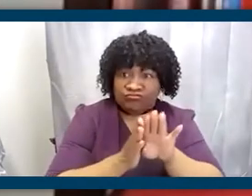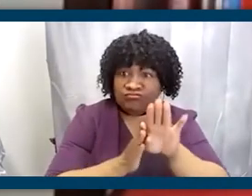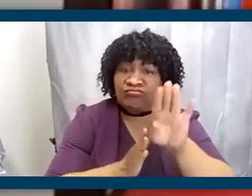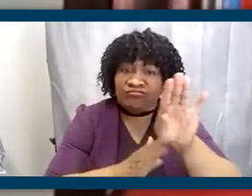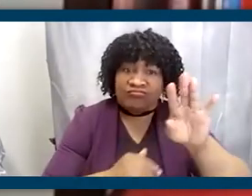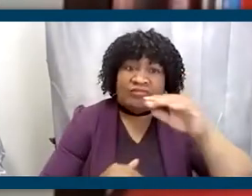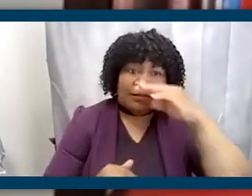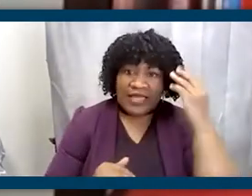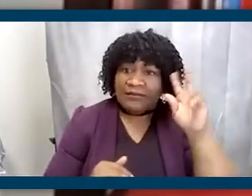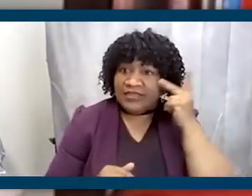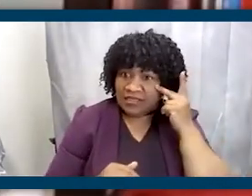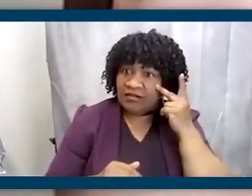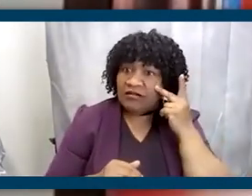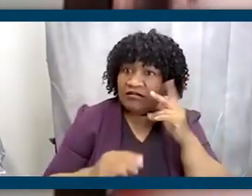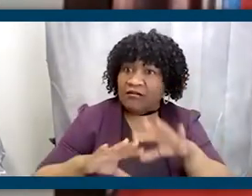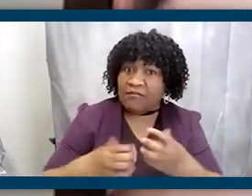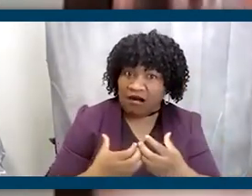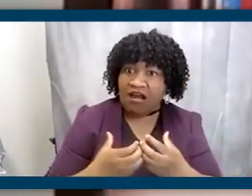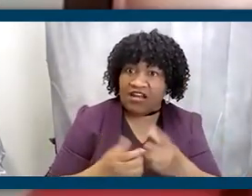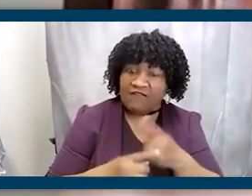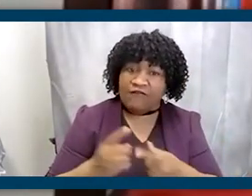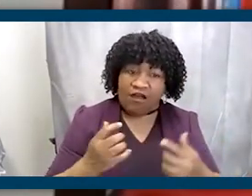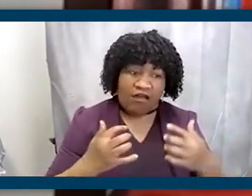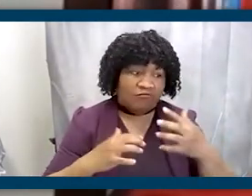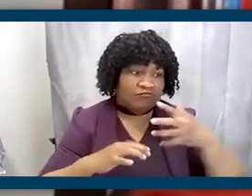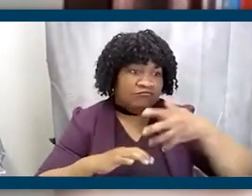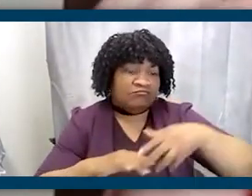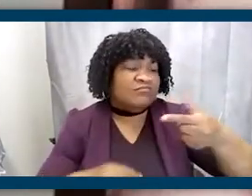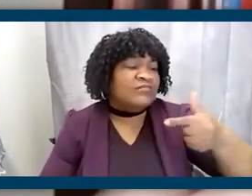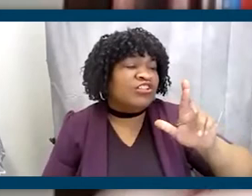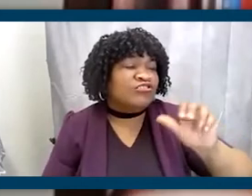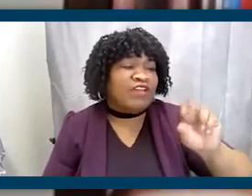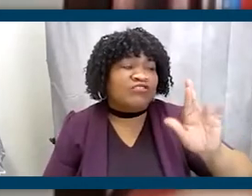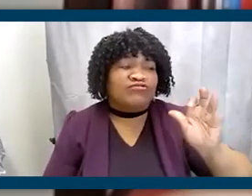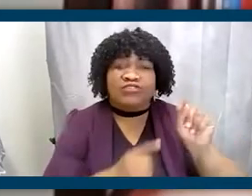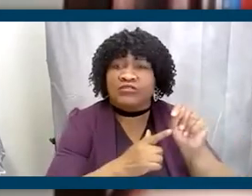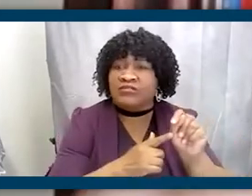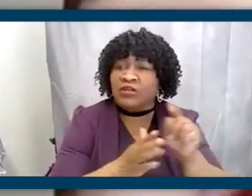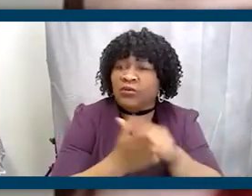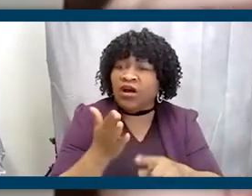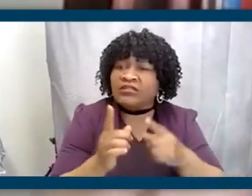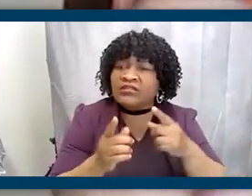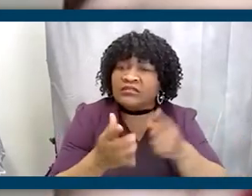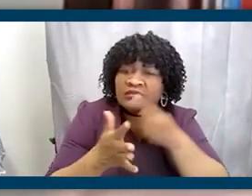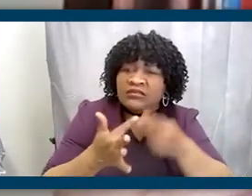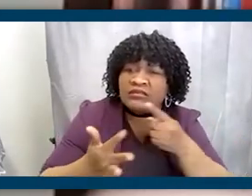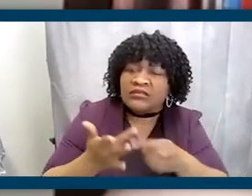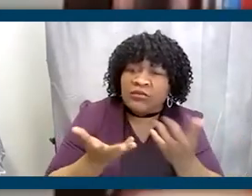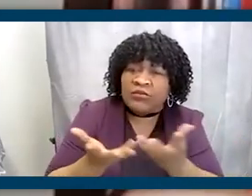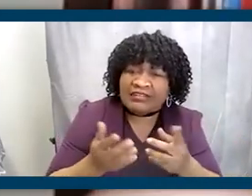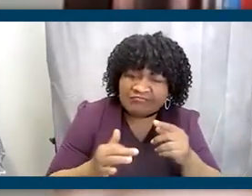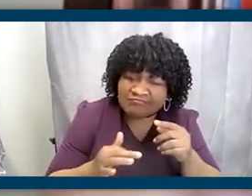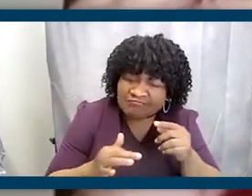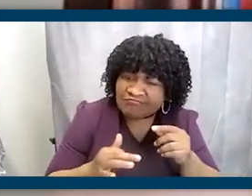from a grassroots level, right? What are the, what are the key elements that a community must